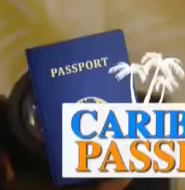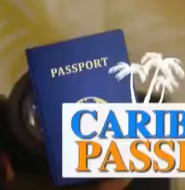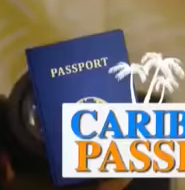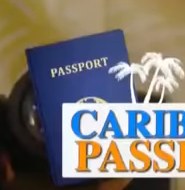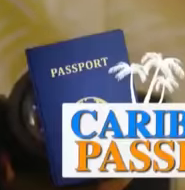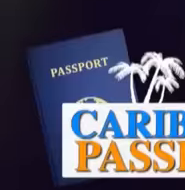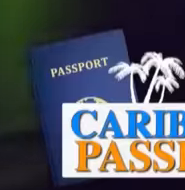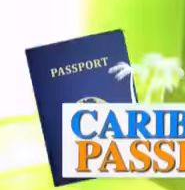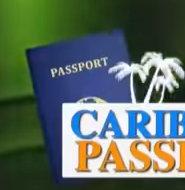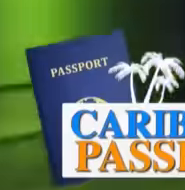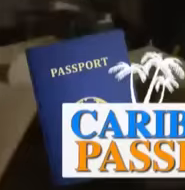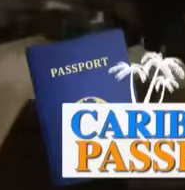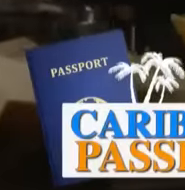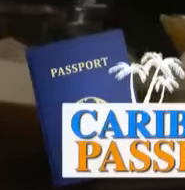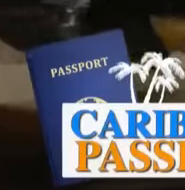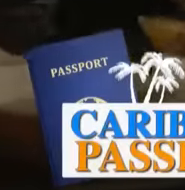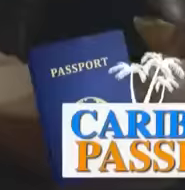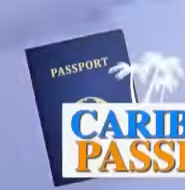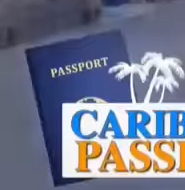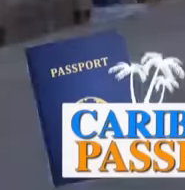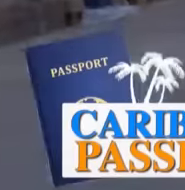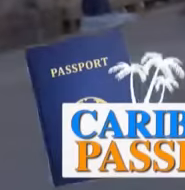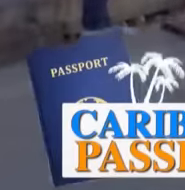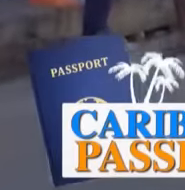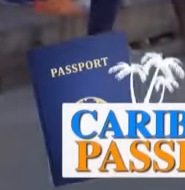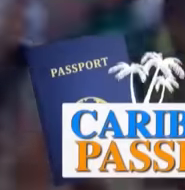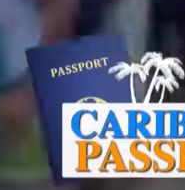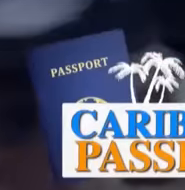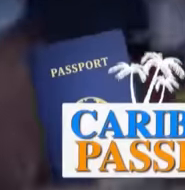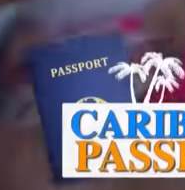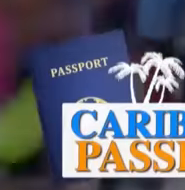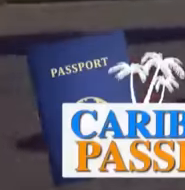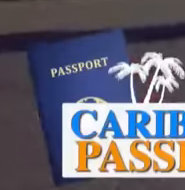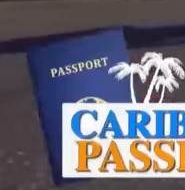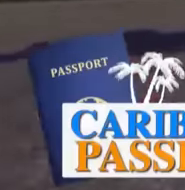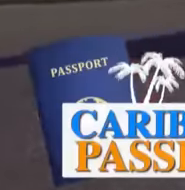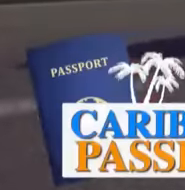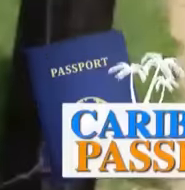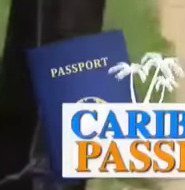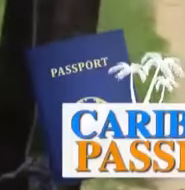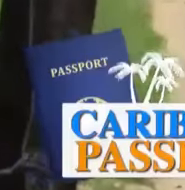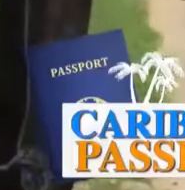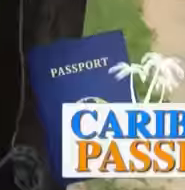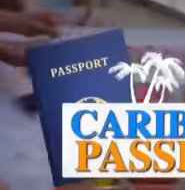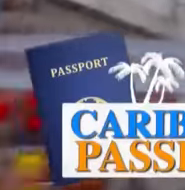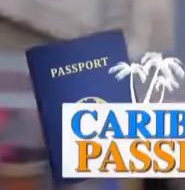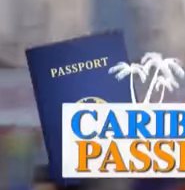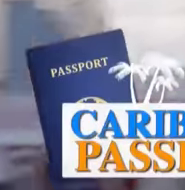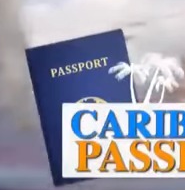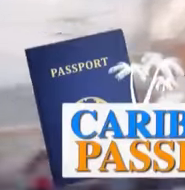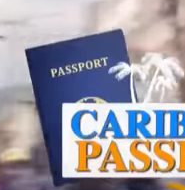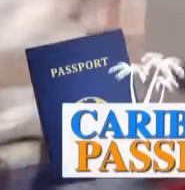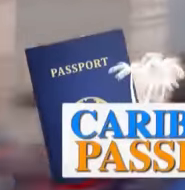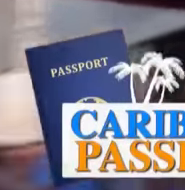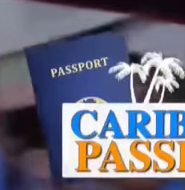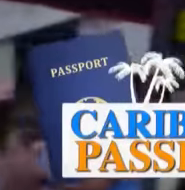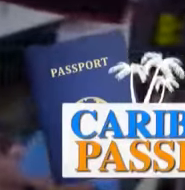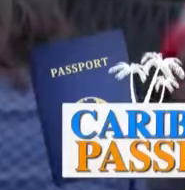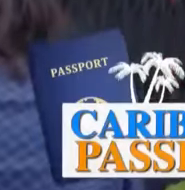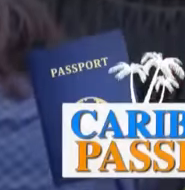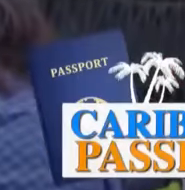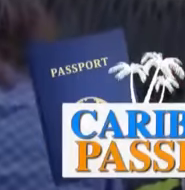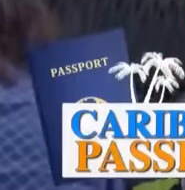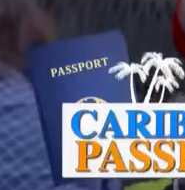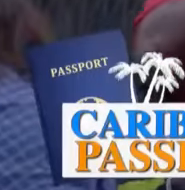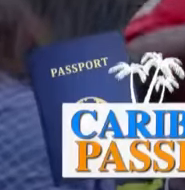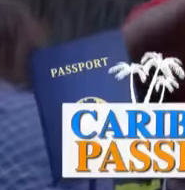that time of year in Barbados. Over 1,000 runners on the streets of Port of Spain. It's the newest